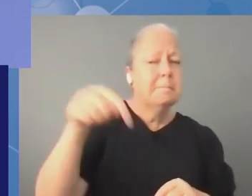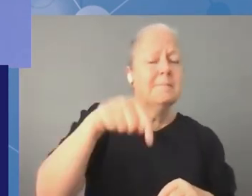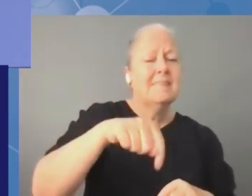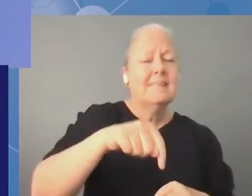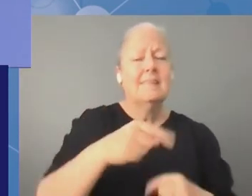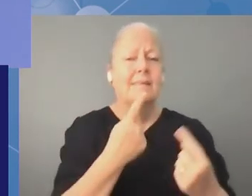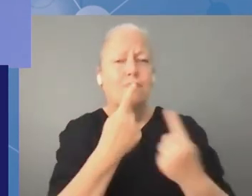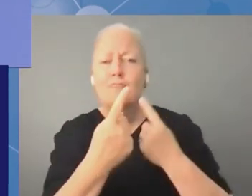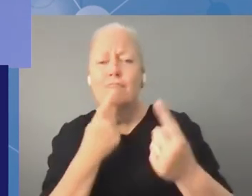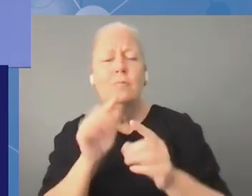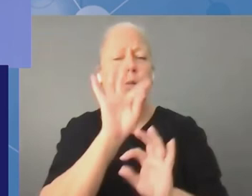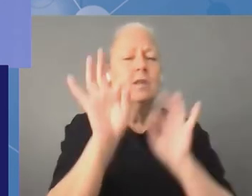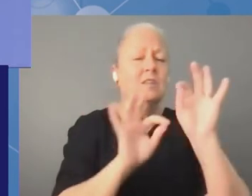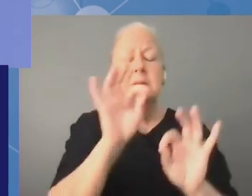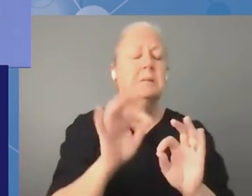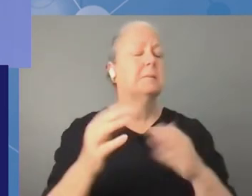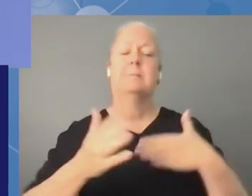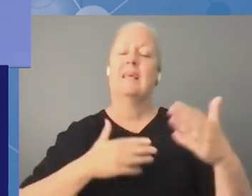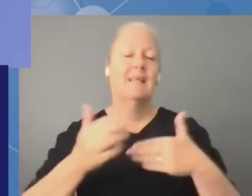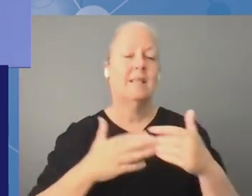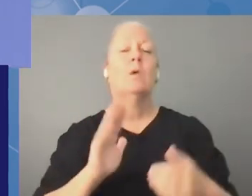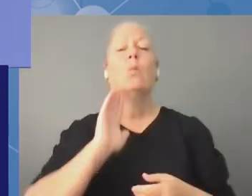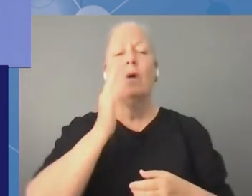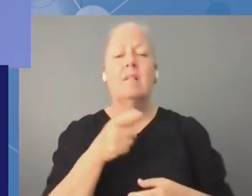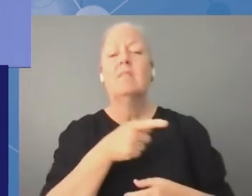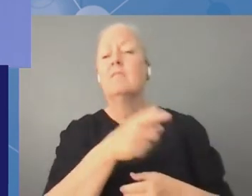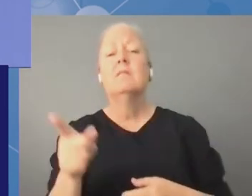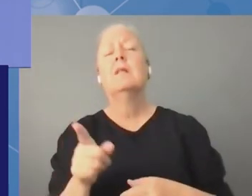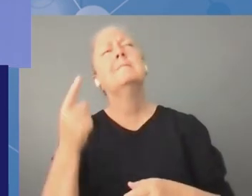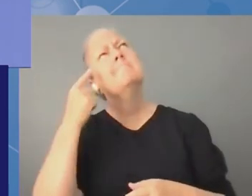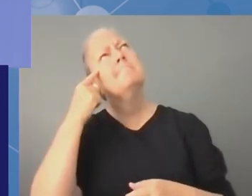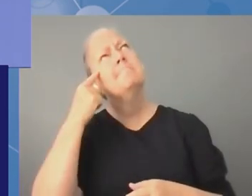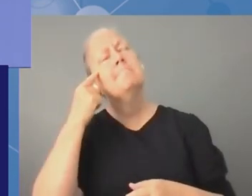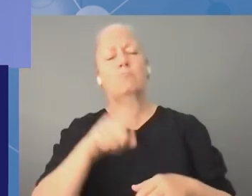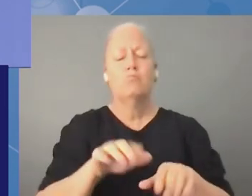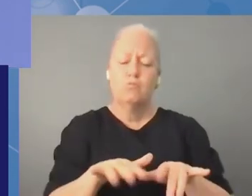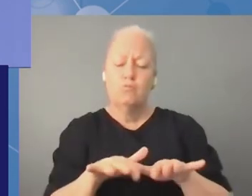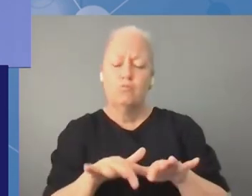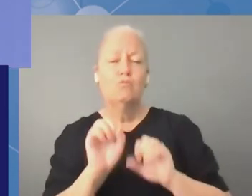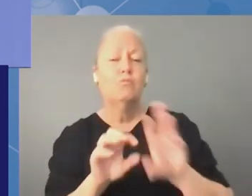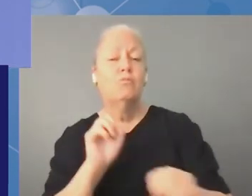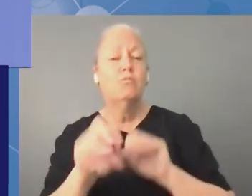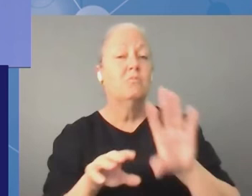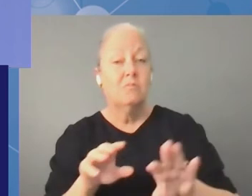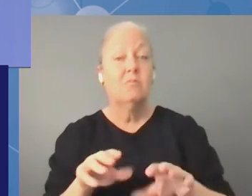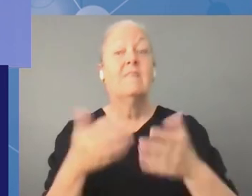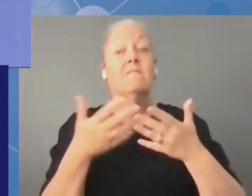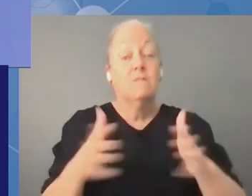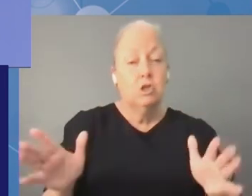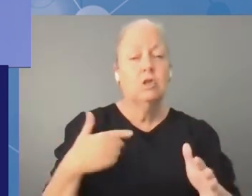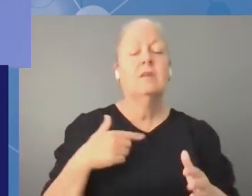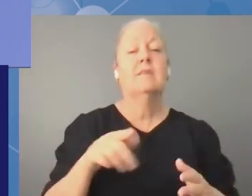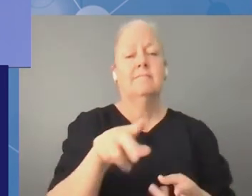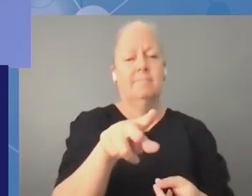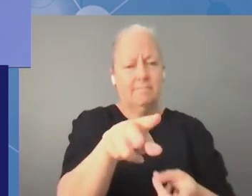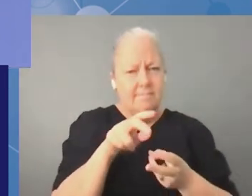call for comments and you can submit your comments in and we will take them um into account and we're also going to